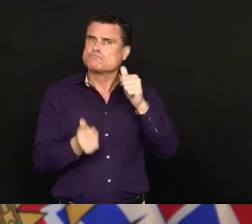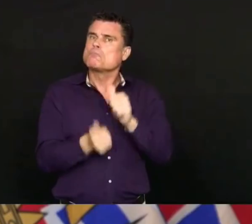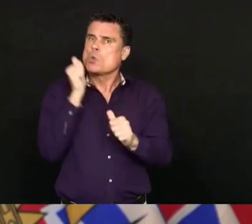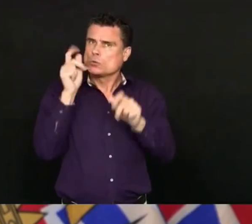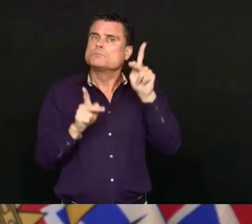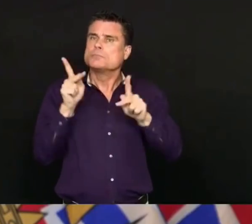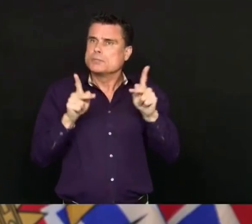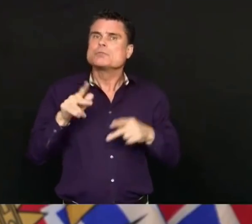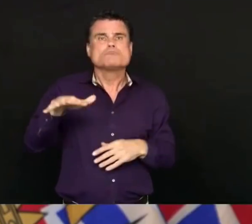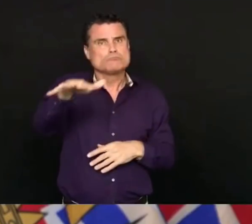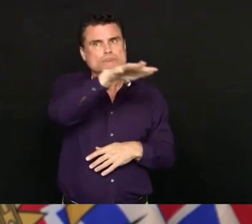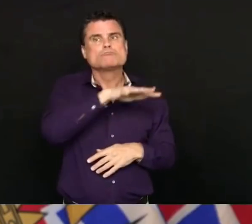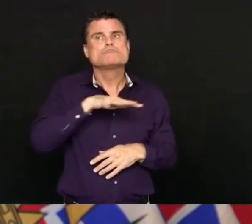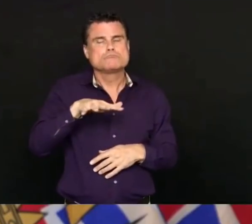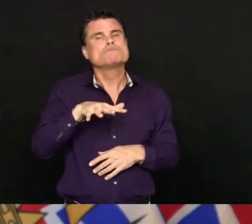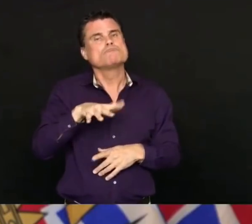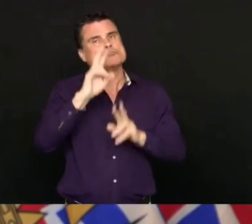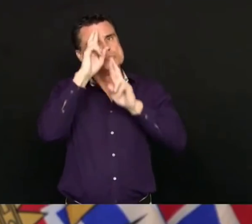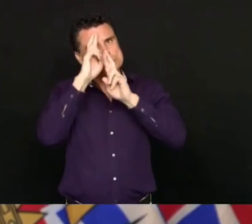on all of their routes.